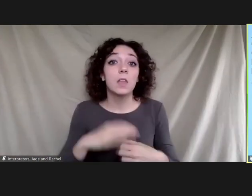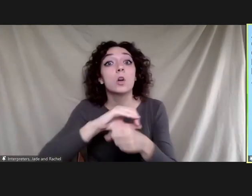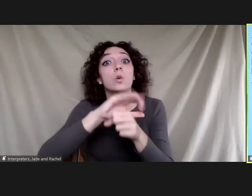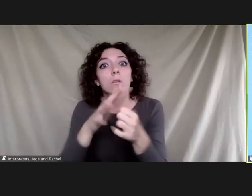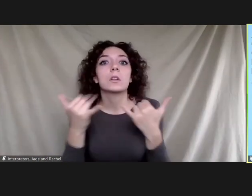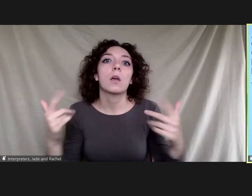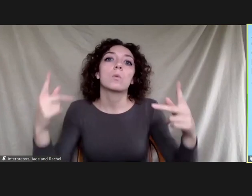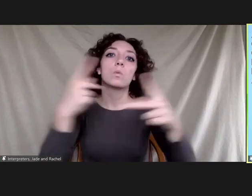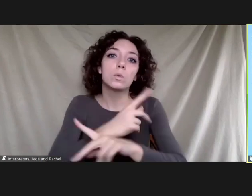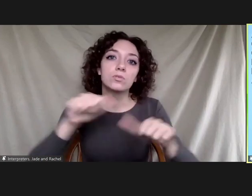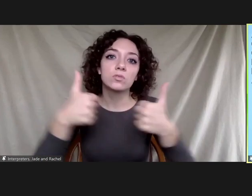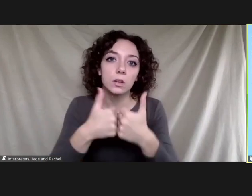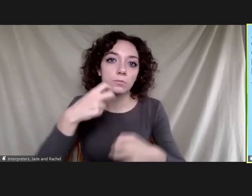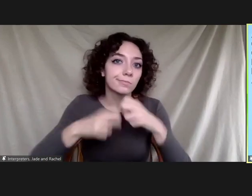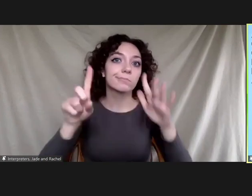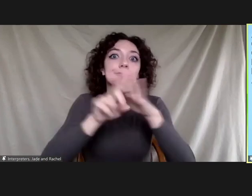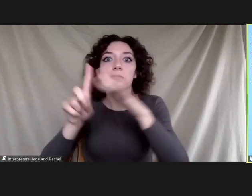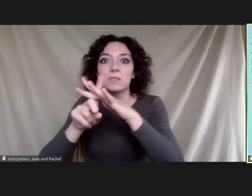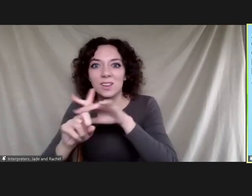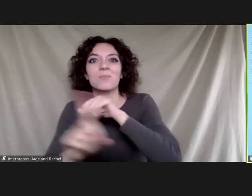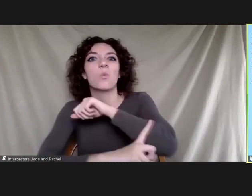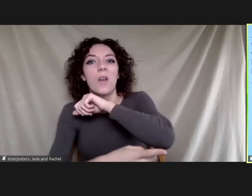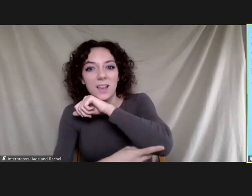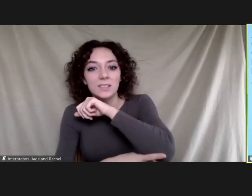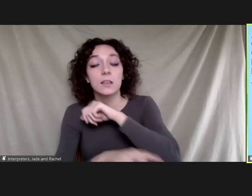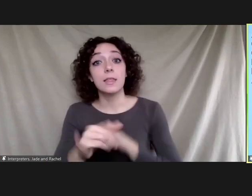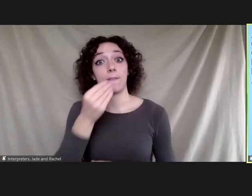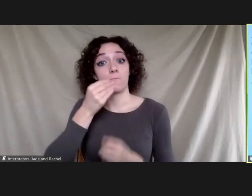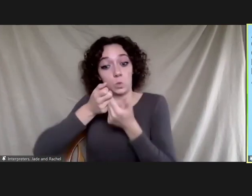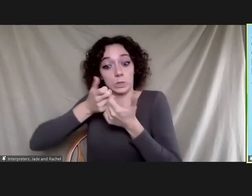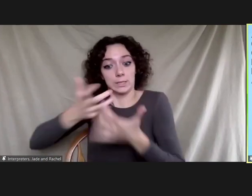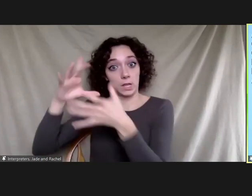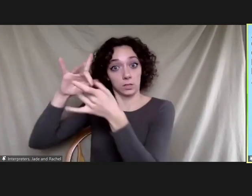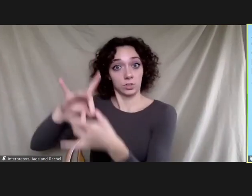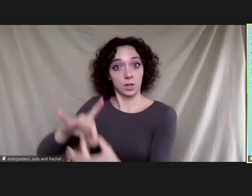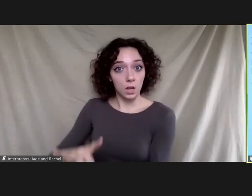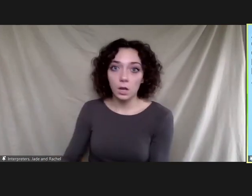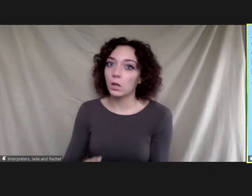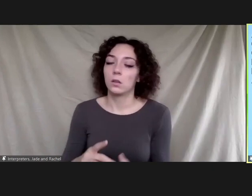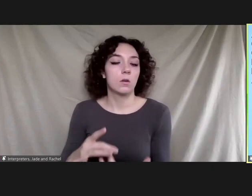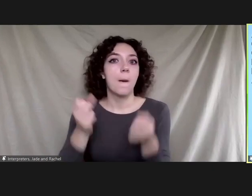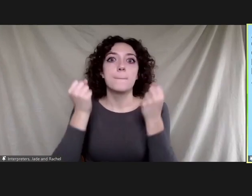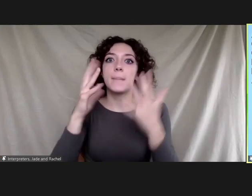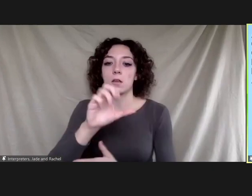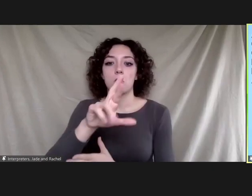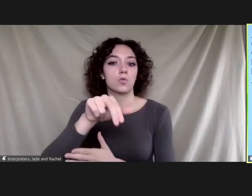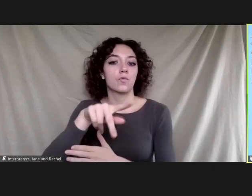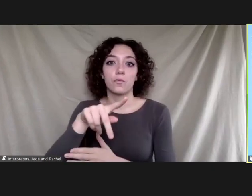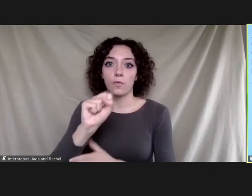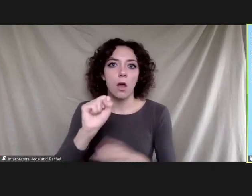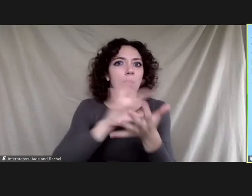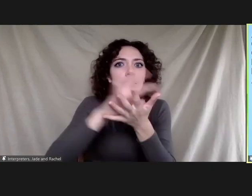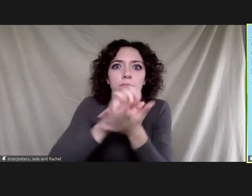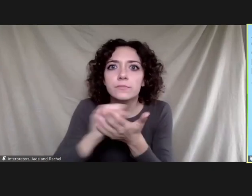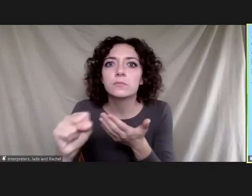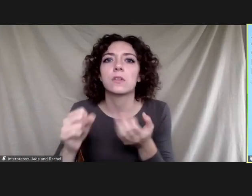pollution and waste the food supply chain was disrupted and tons of crops were overturned millions of gallons of milk were